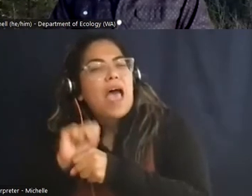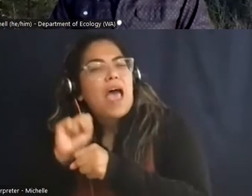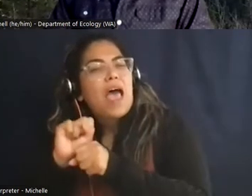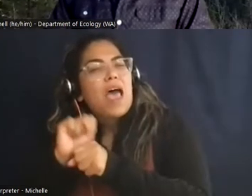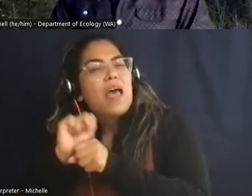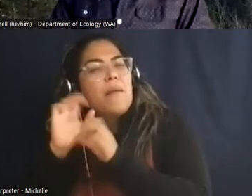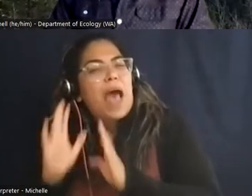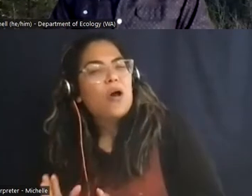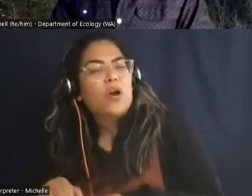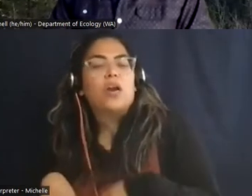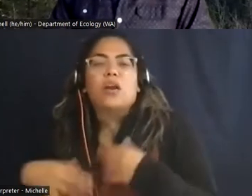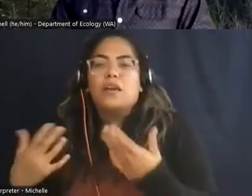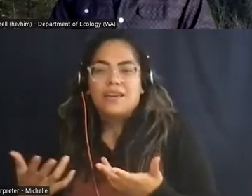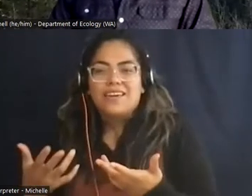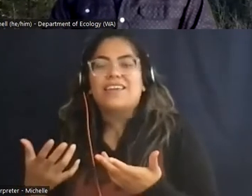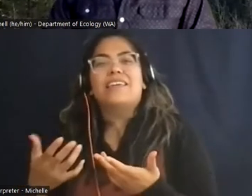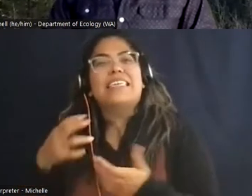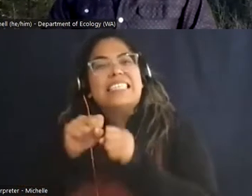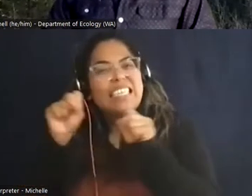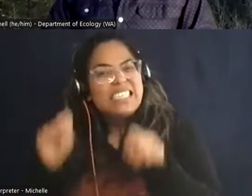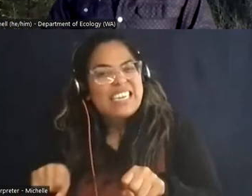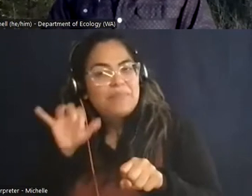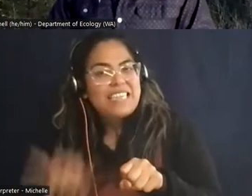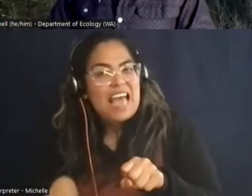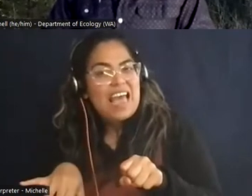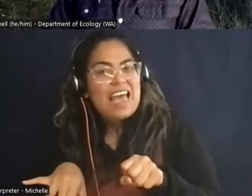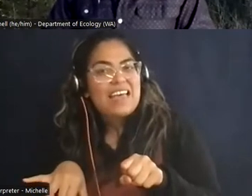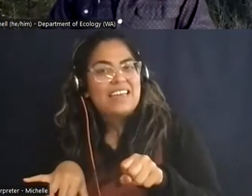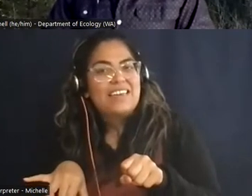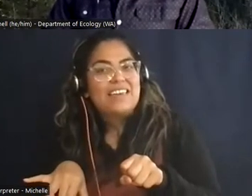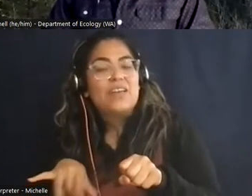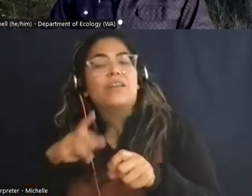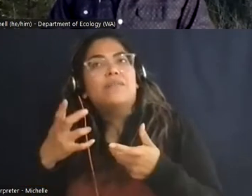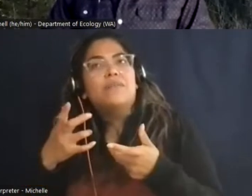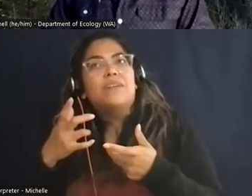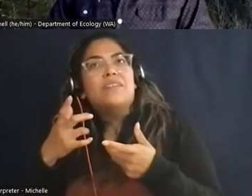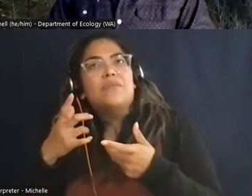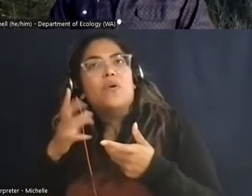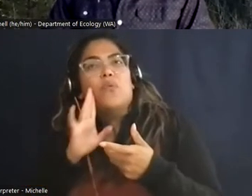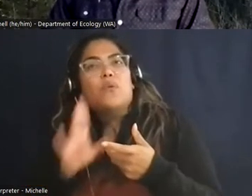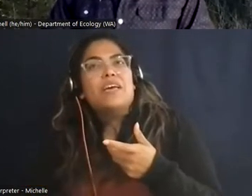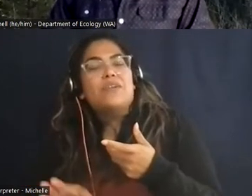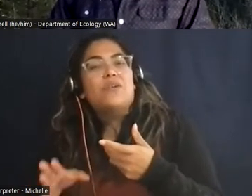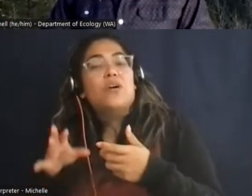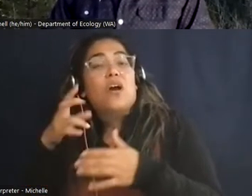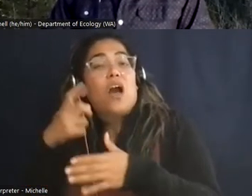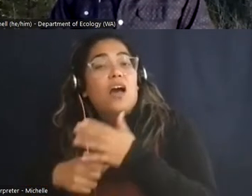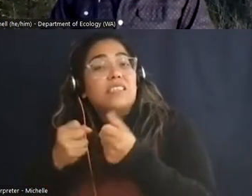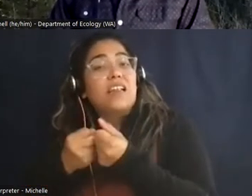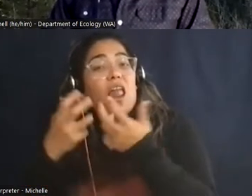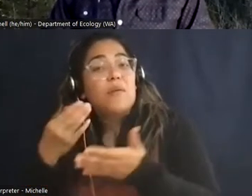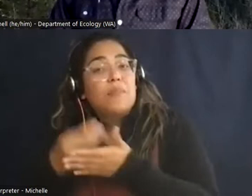systems that when it comes to the United States cost a lot of money, as we